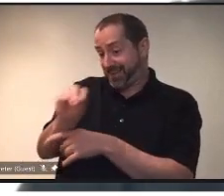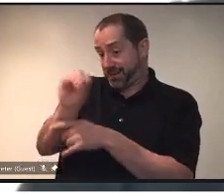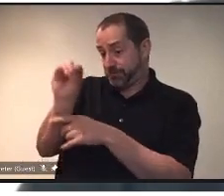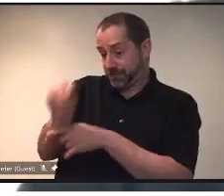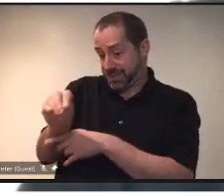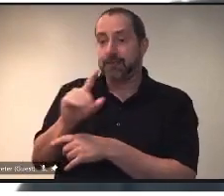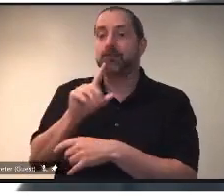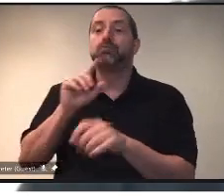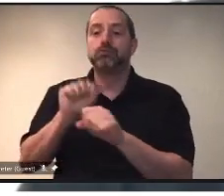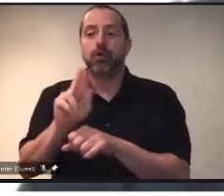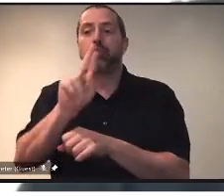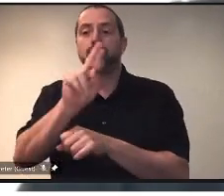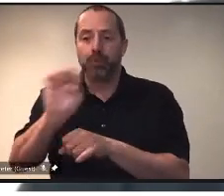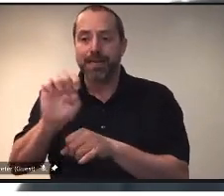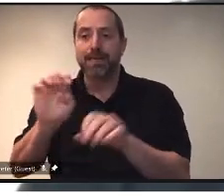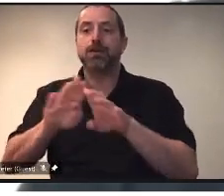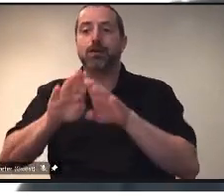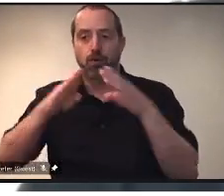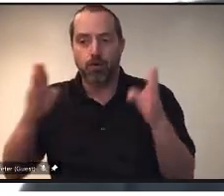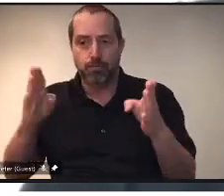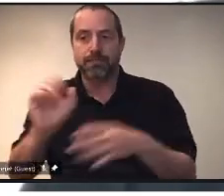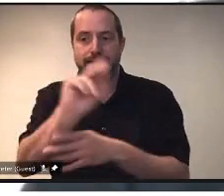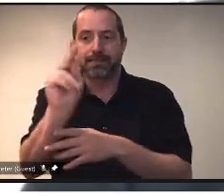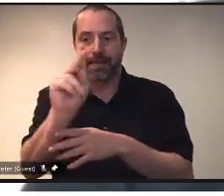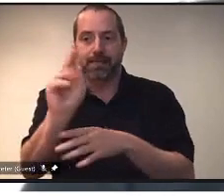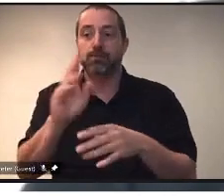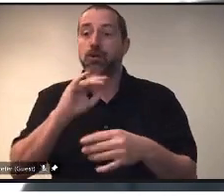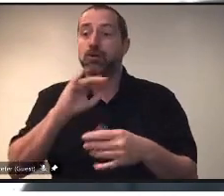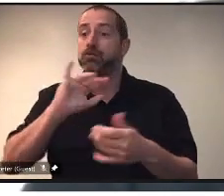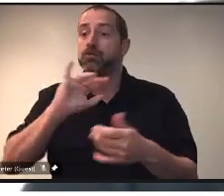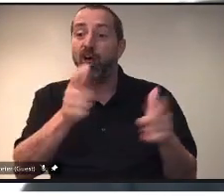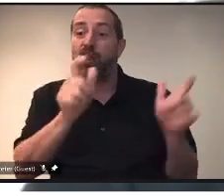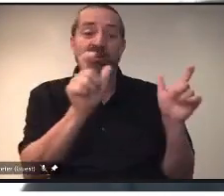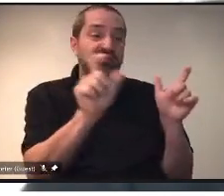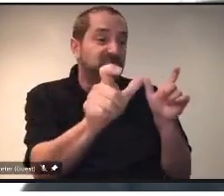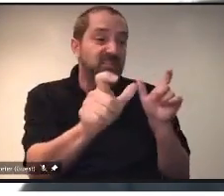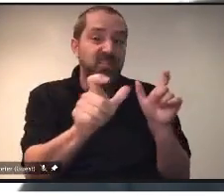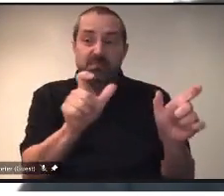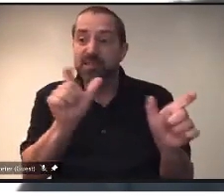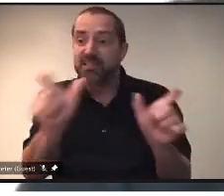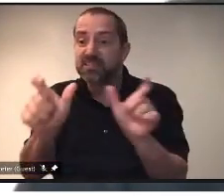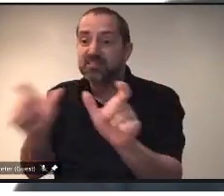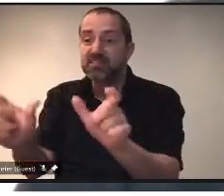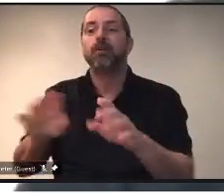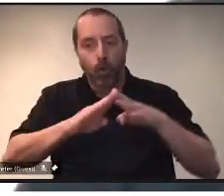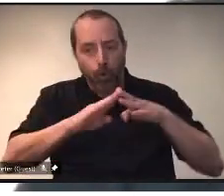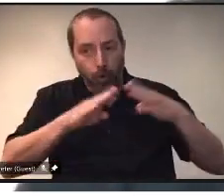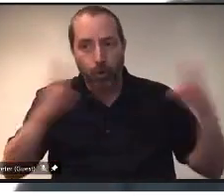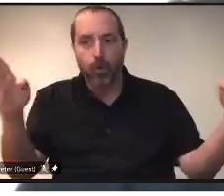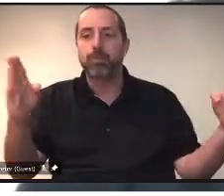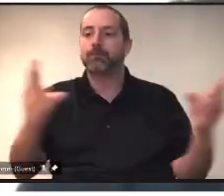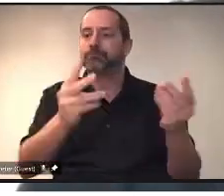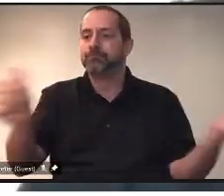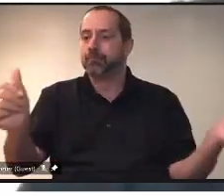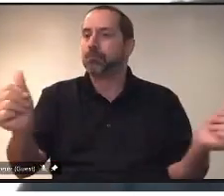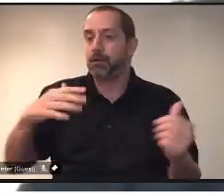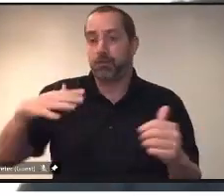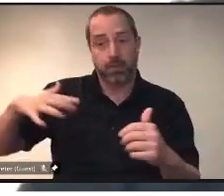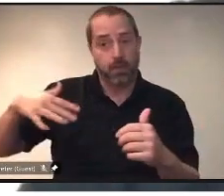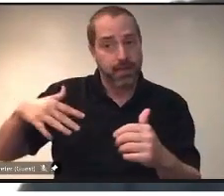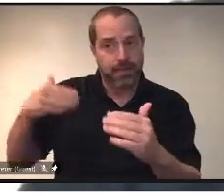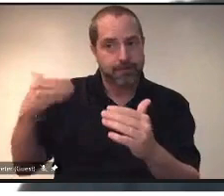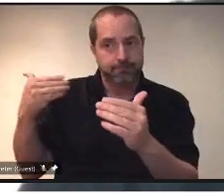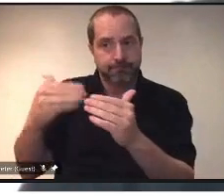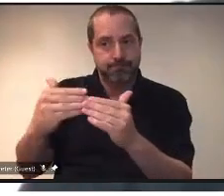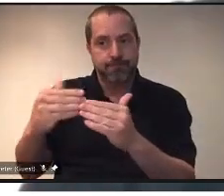and remove all remaining restrictions and public health orders. But we're not there yet. And when